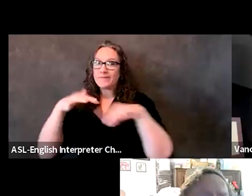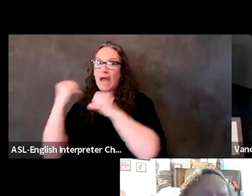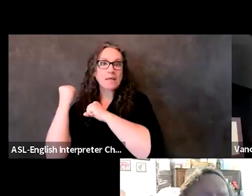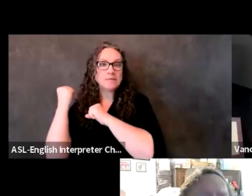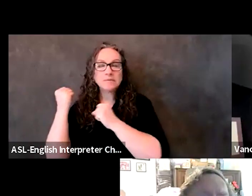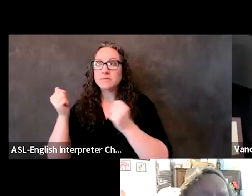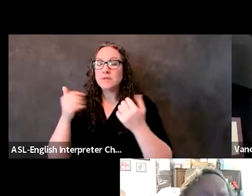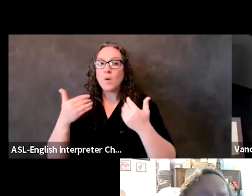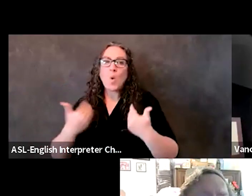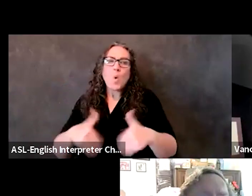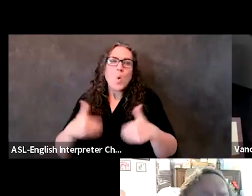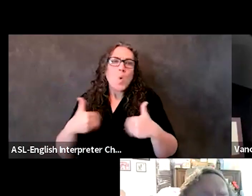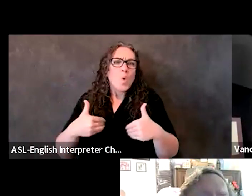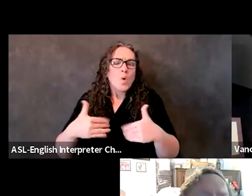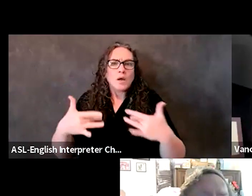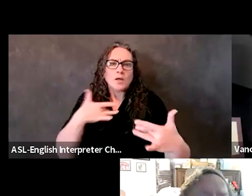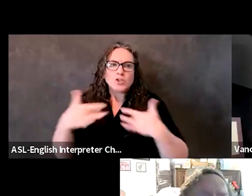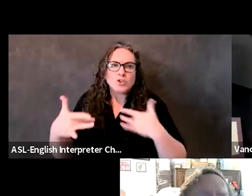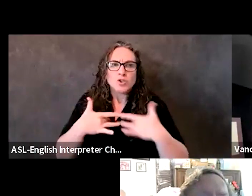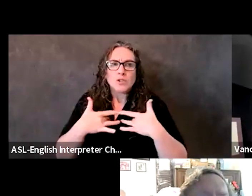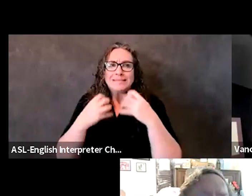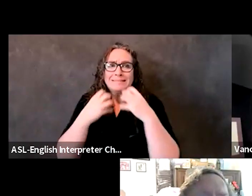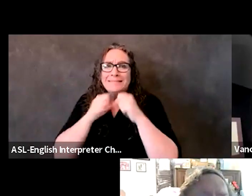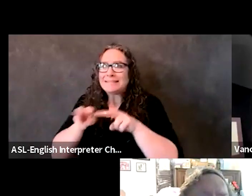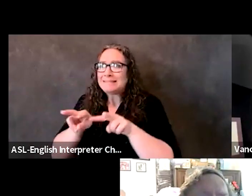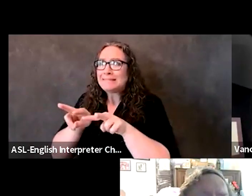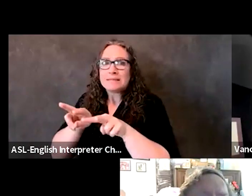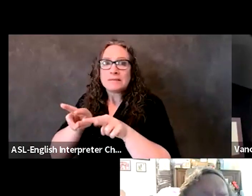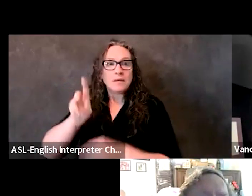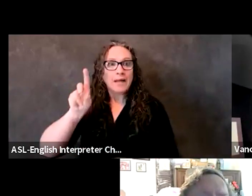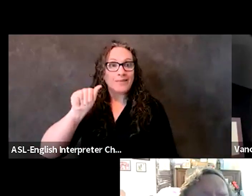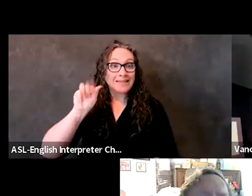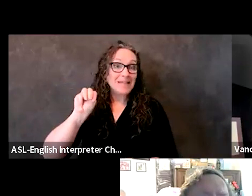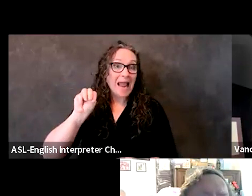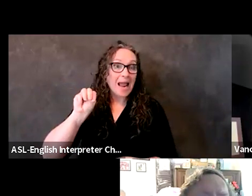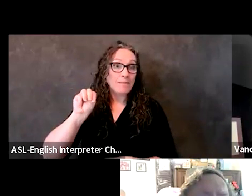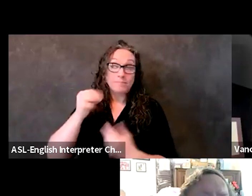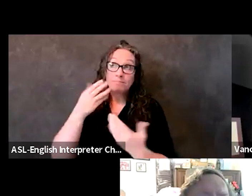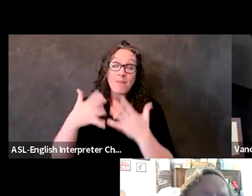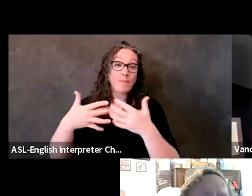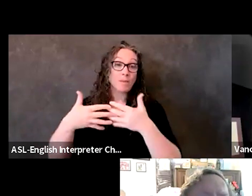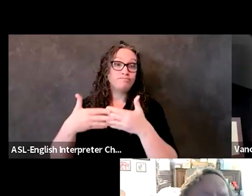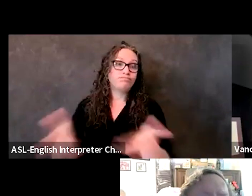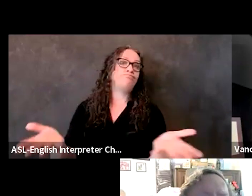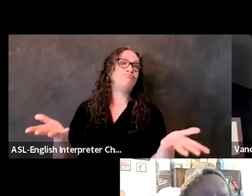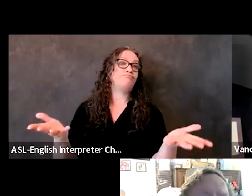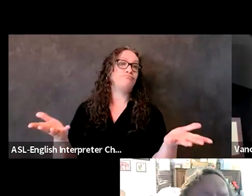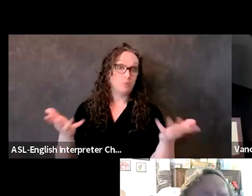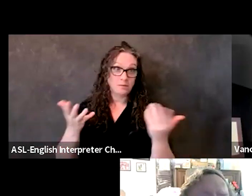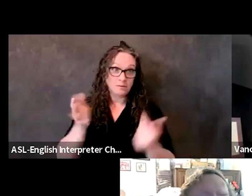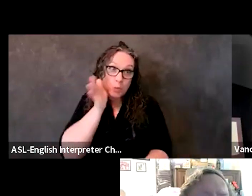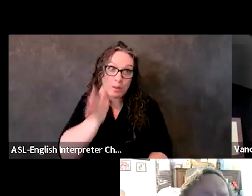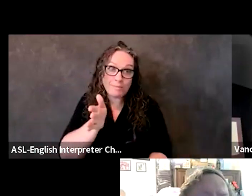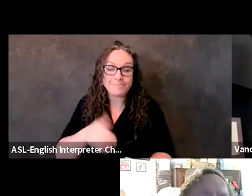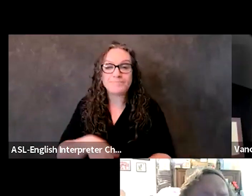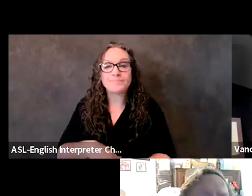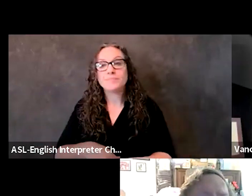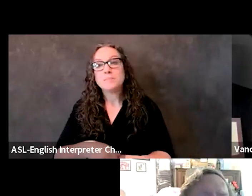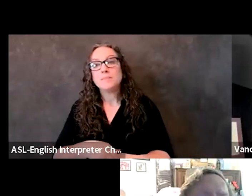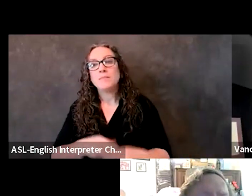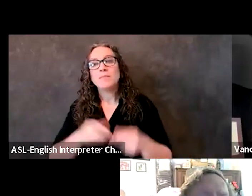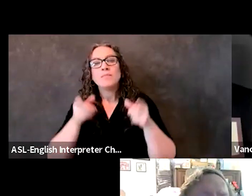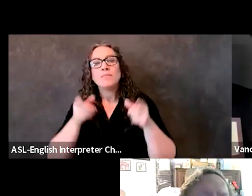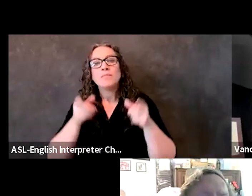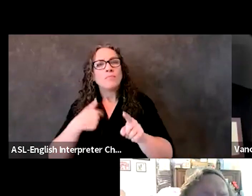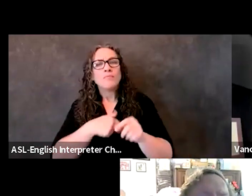our dams and possible dam failures. And then, you know, as we were continuing through